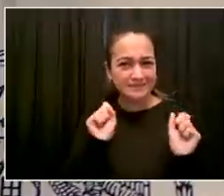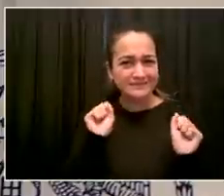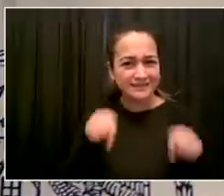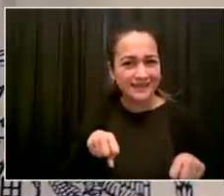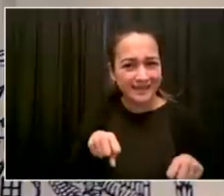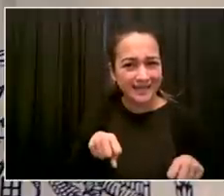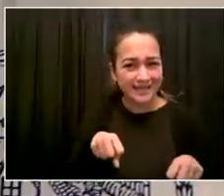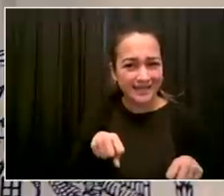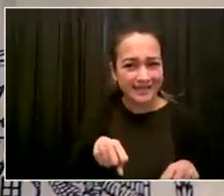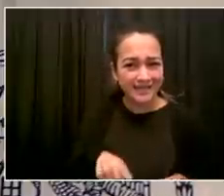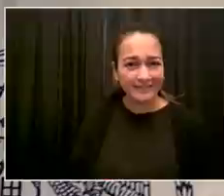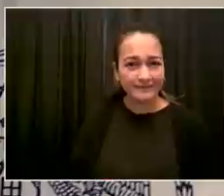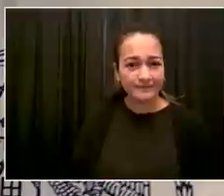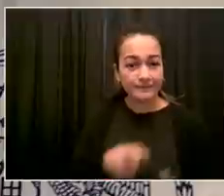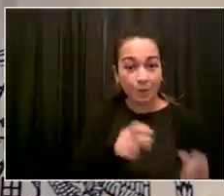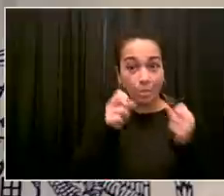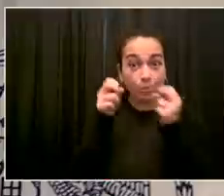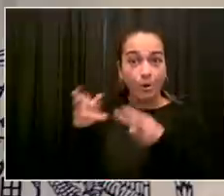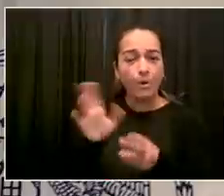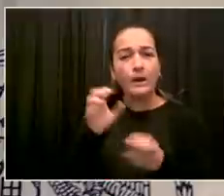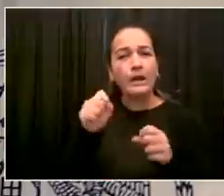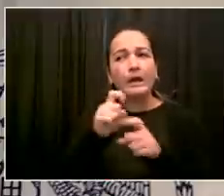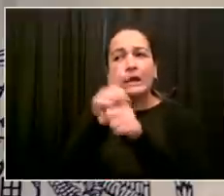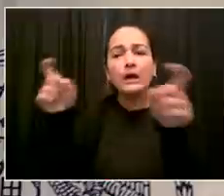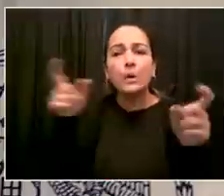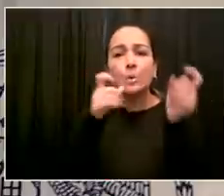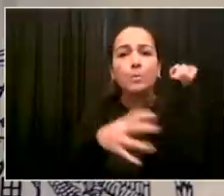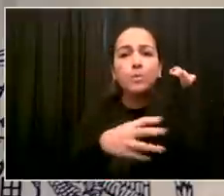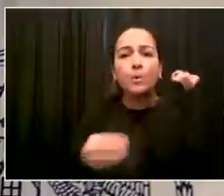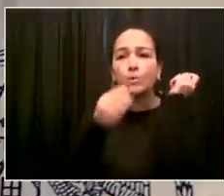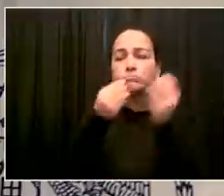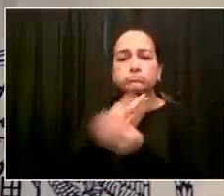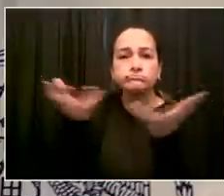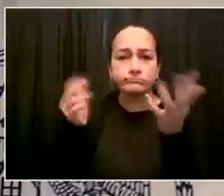Our next question goes to Ari Feldman from New York One.